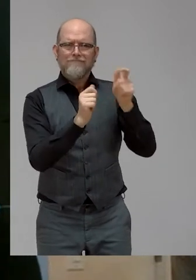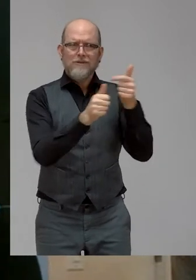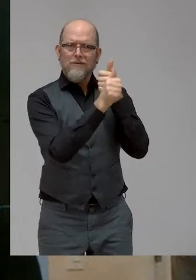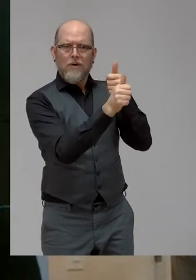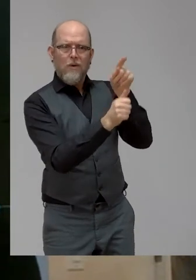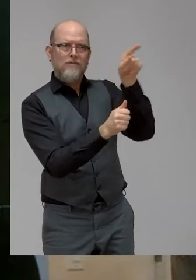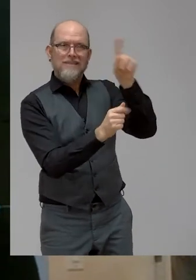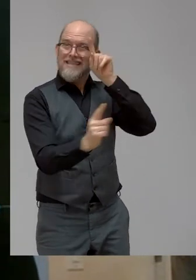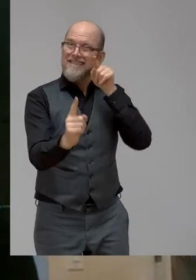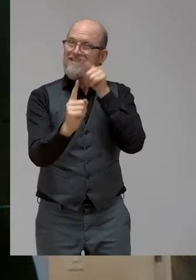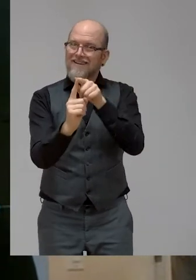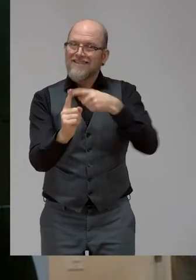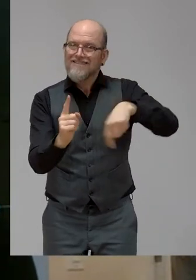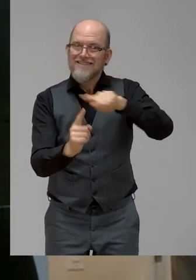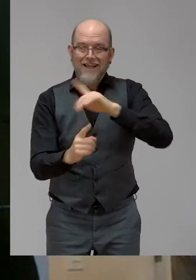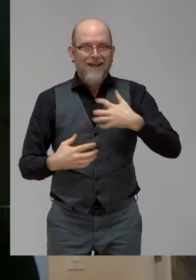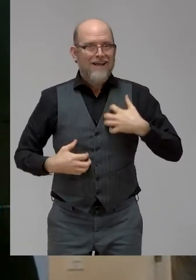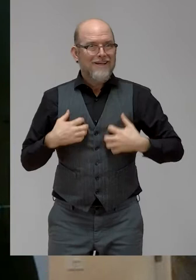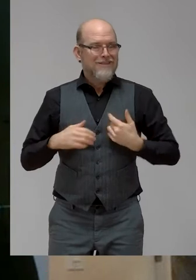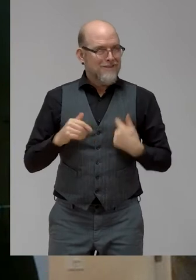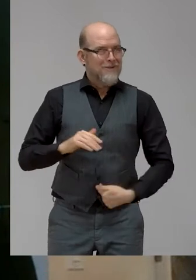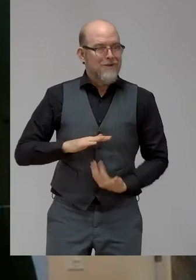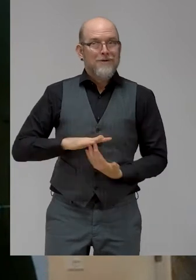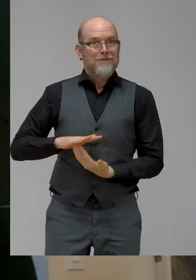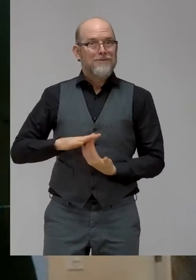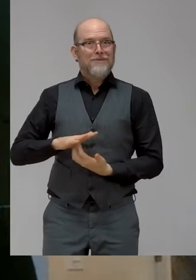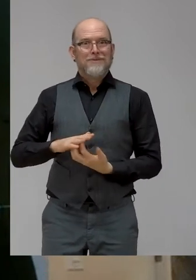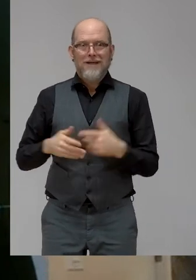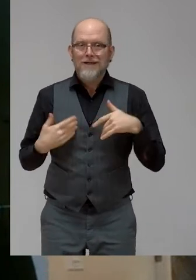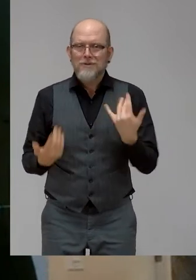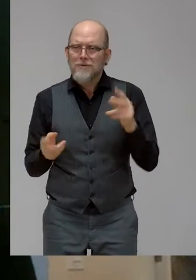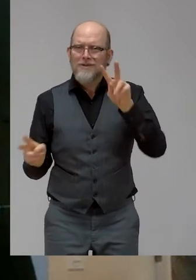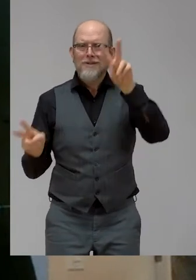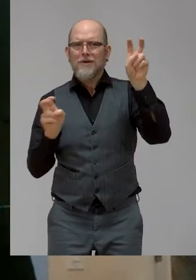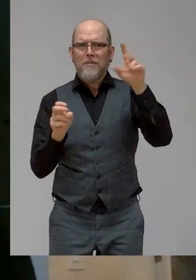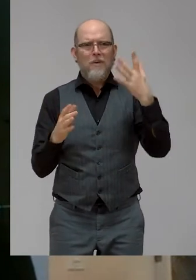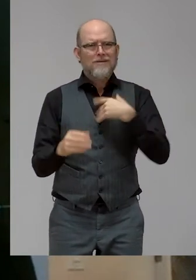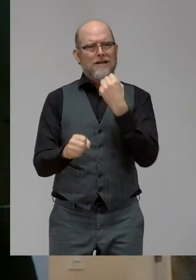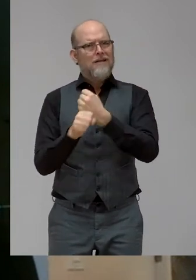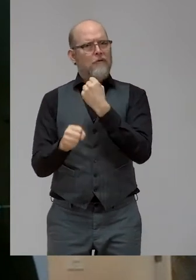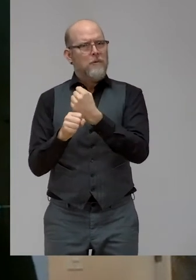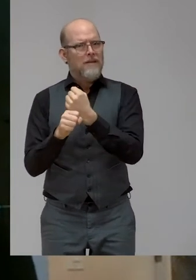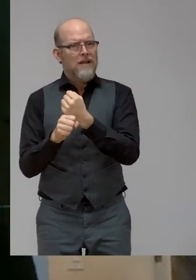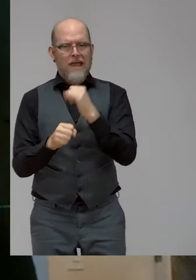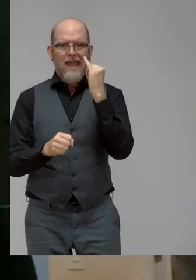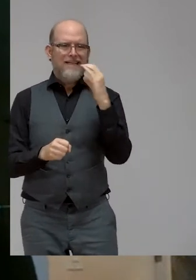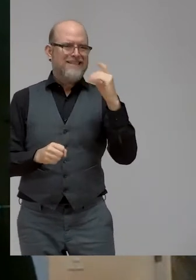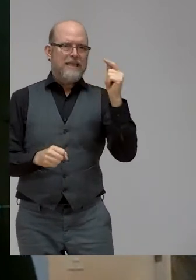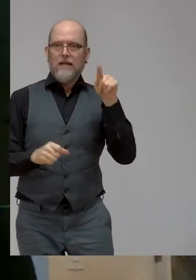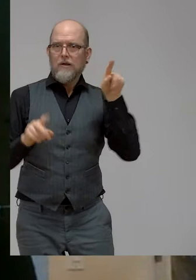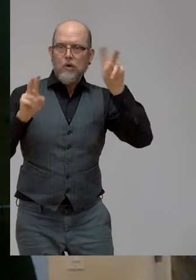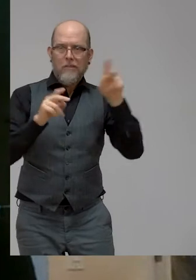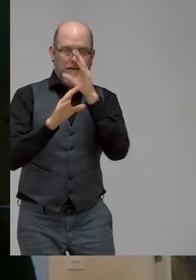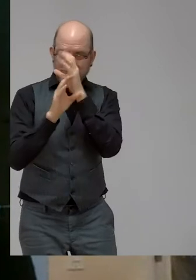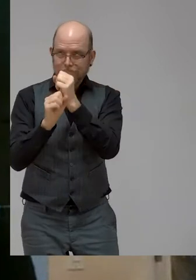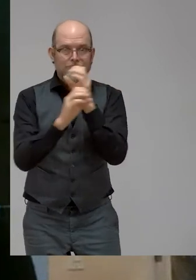I'm excited that this year's focus areas for the conference are employment and ICT. These increasingly